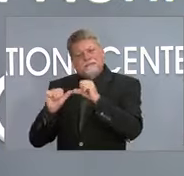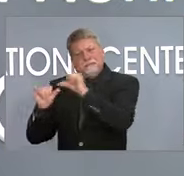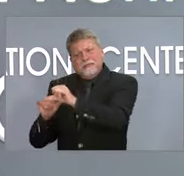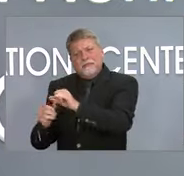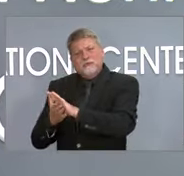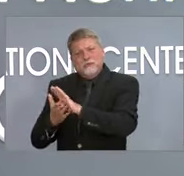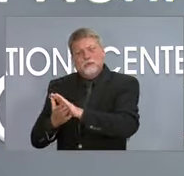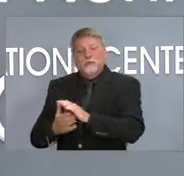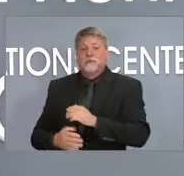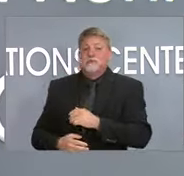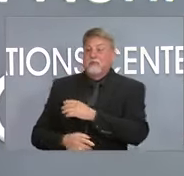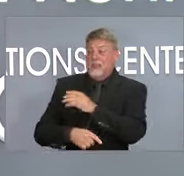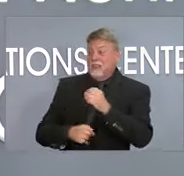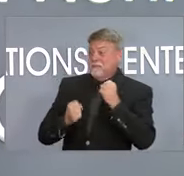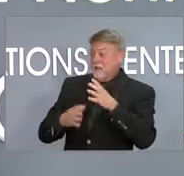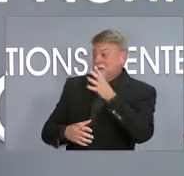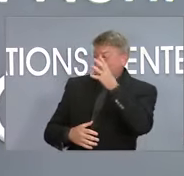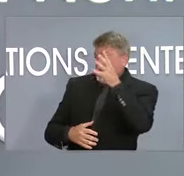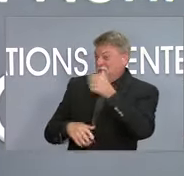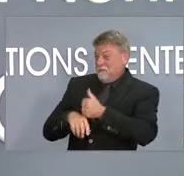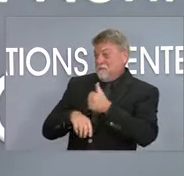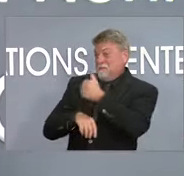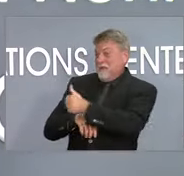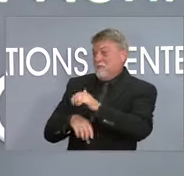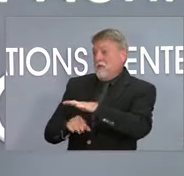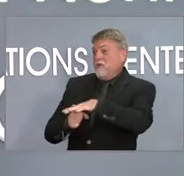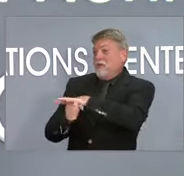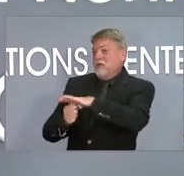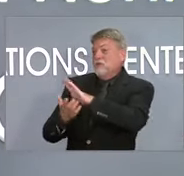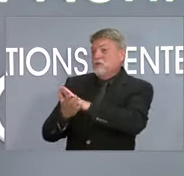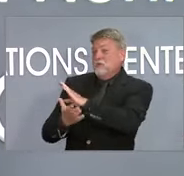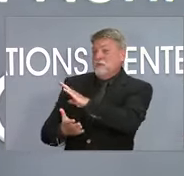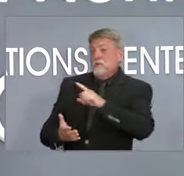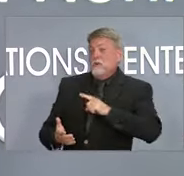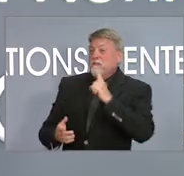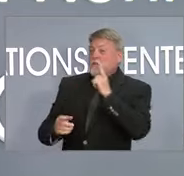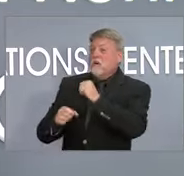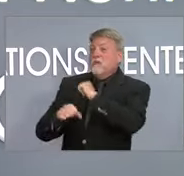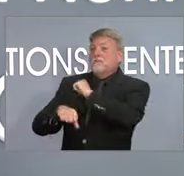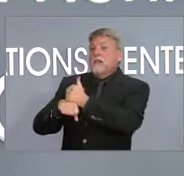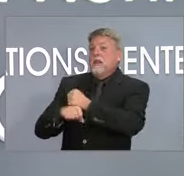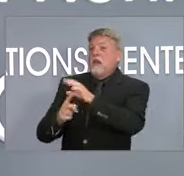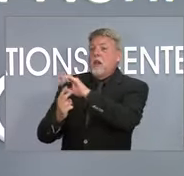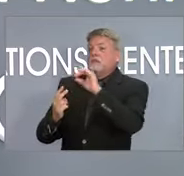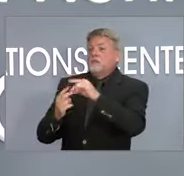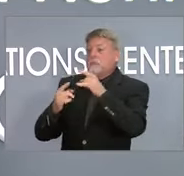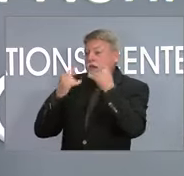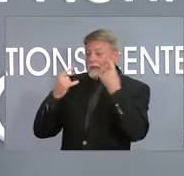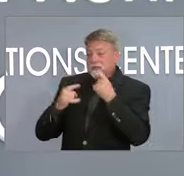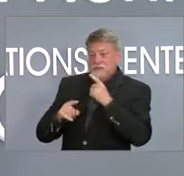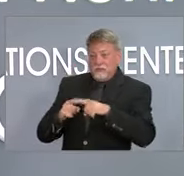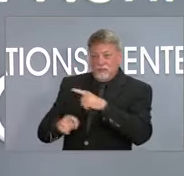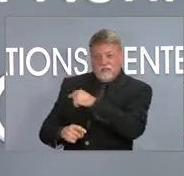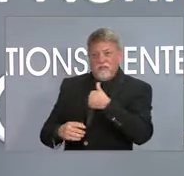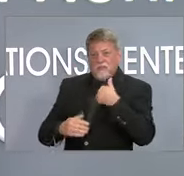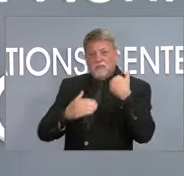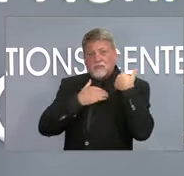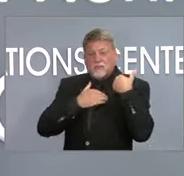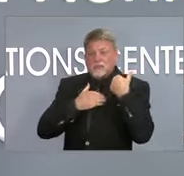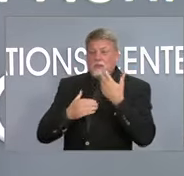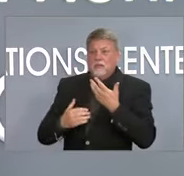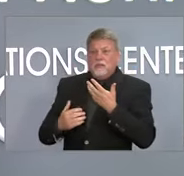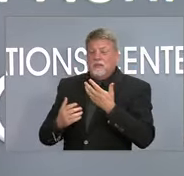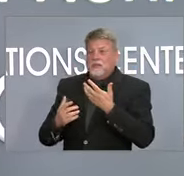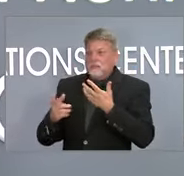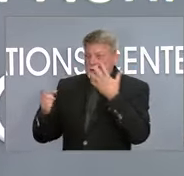blame their local school board for this first and foremost. But having said that, do you feel like you have any responsibility in the